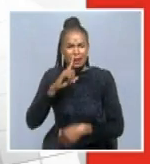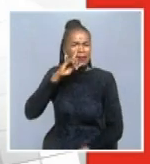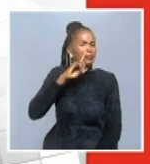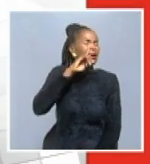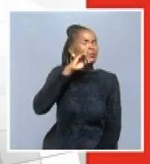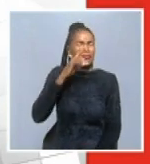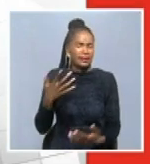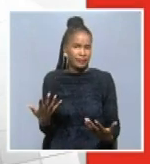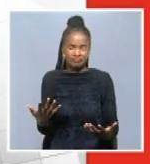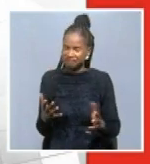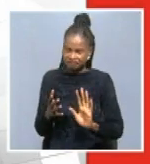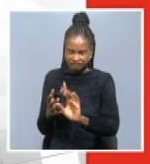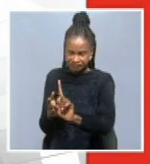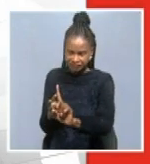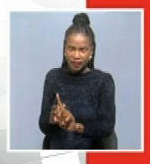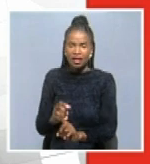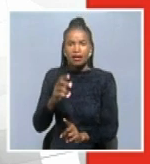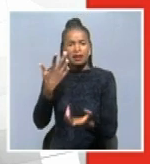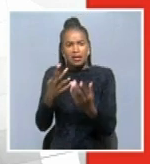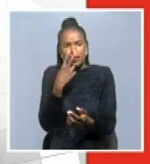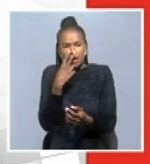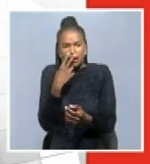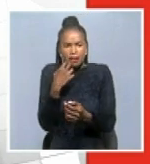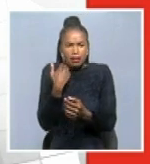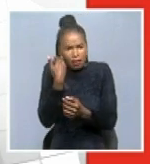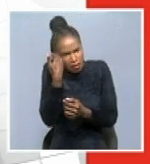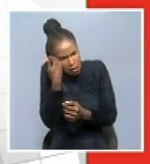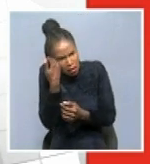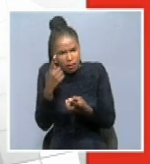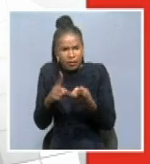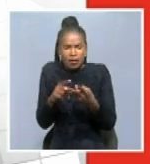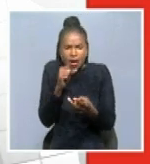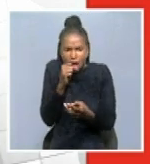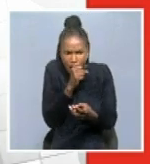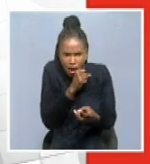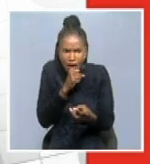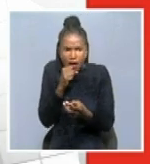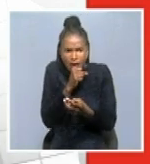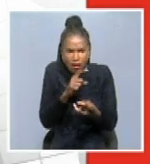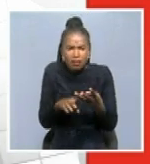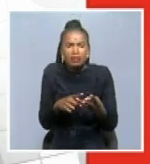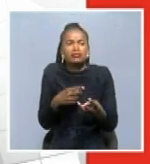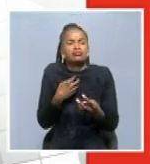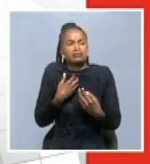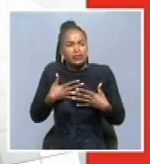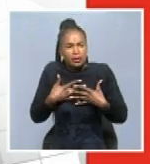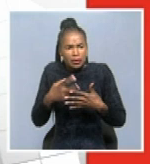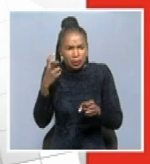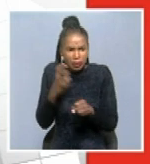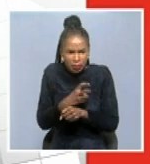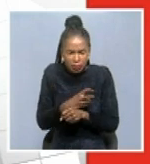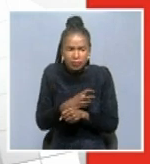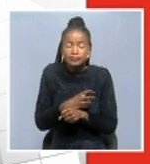is people that are experiencing flu-like symptoms and also people that have